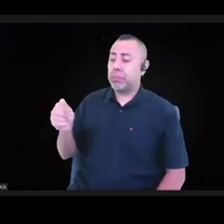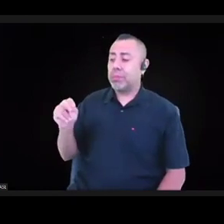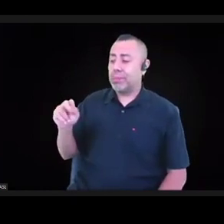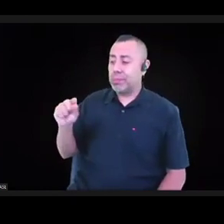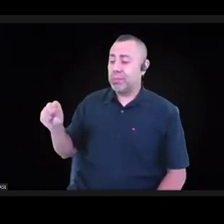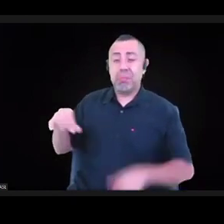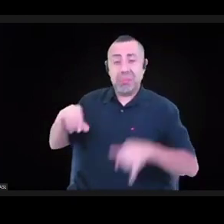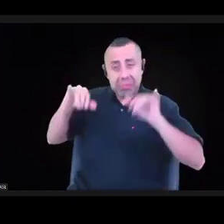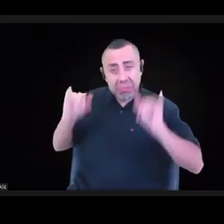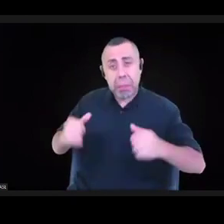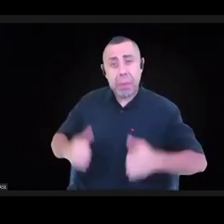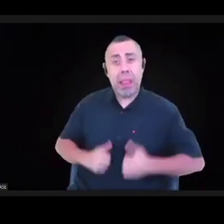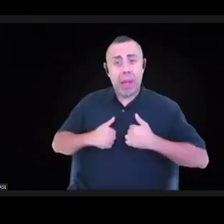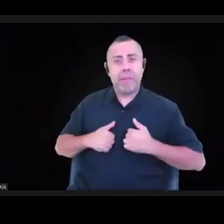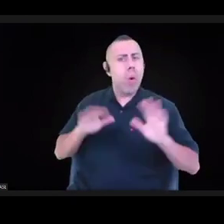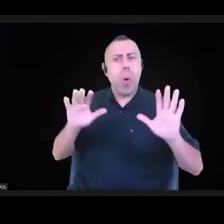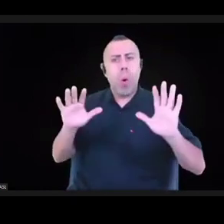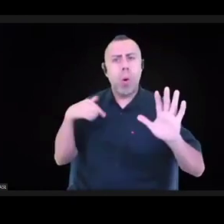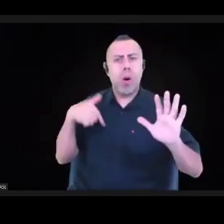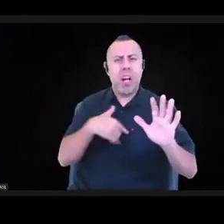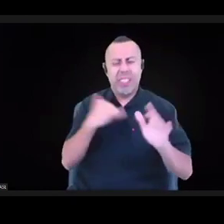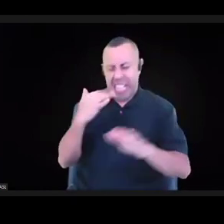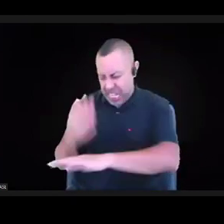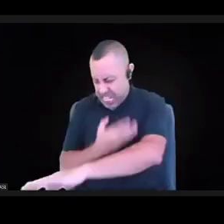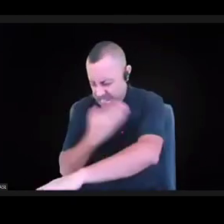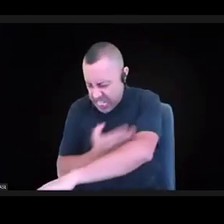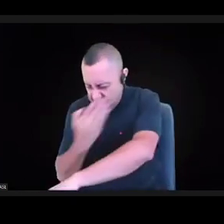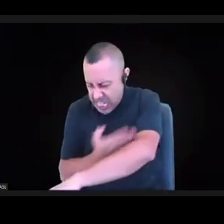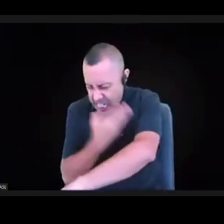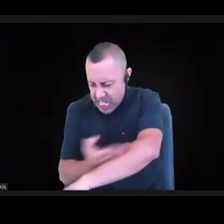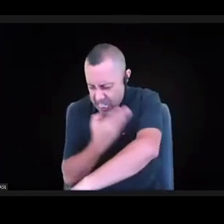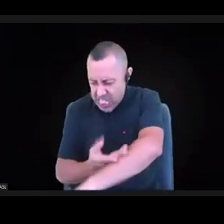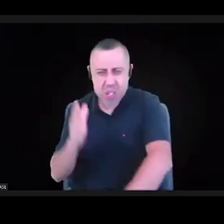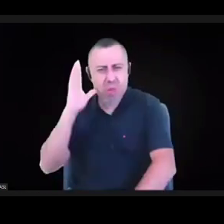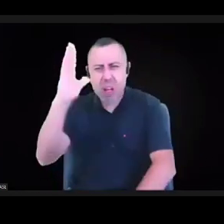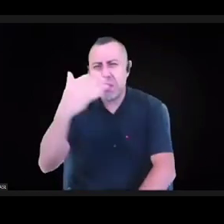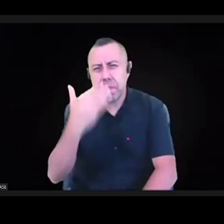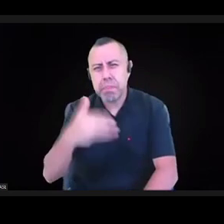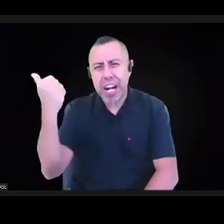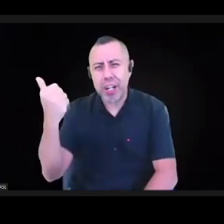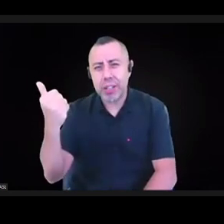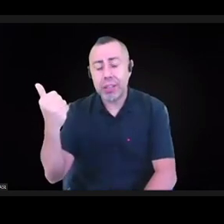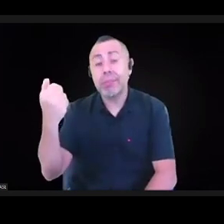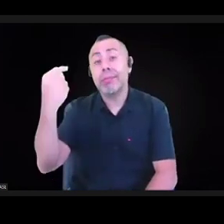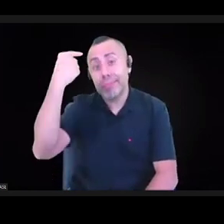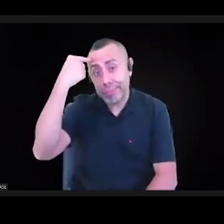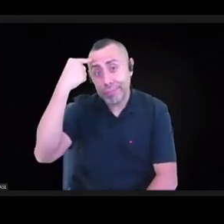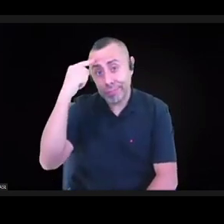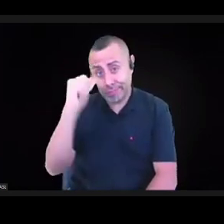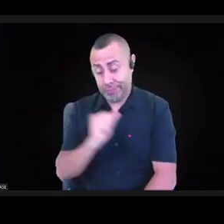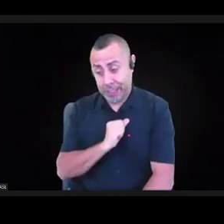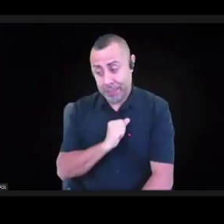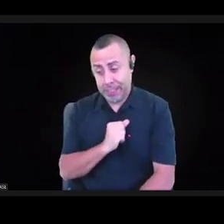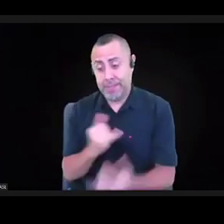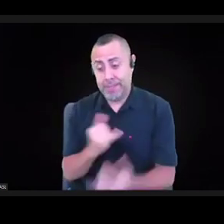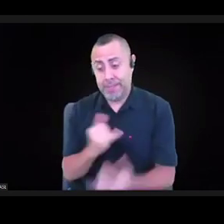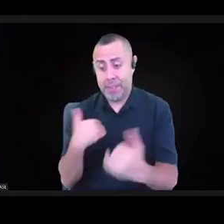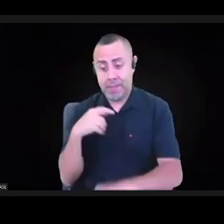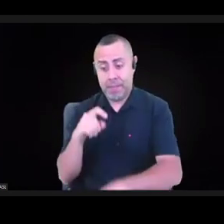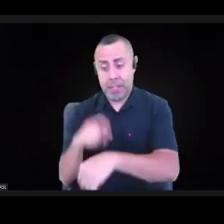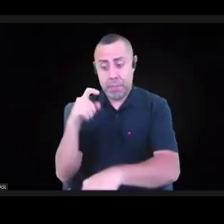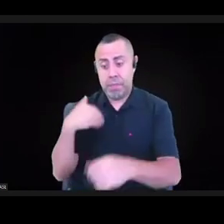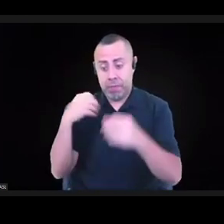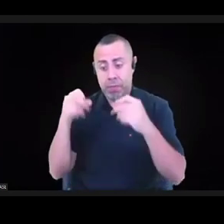better? And I really think we have the opportunity and the responsibility to reimagine these